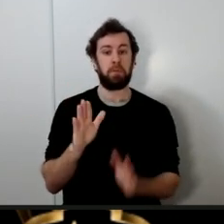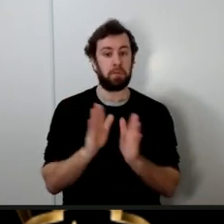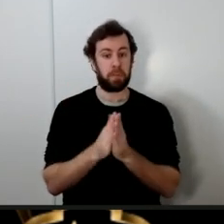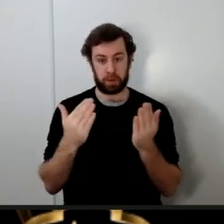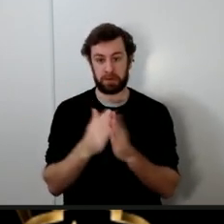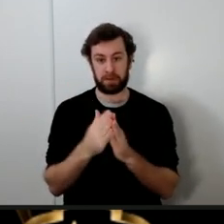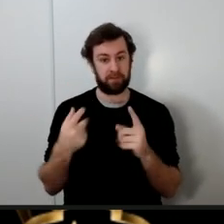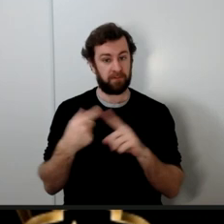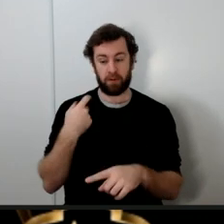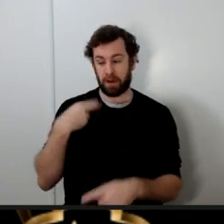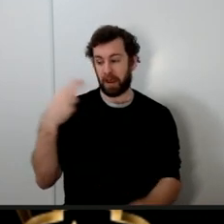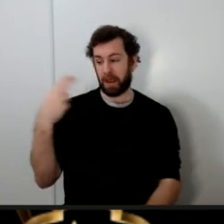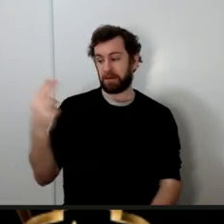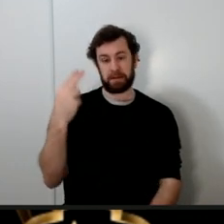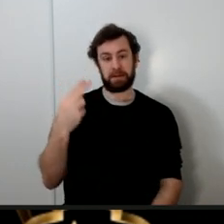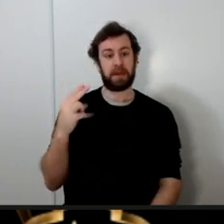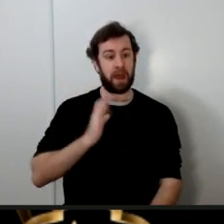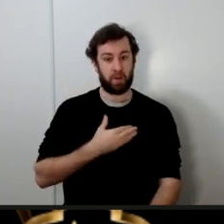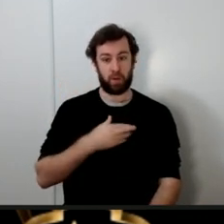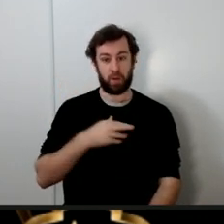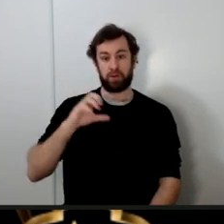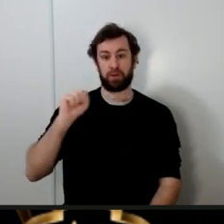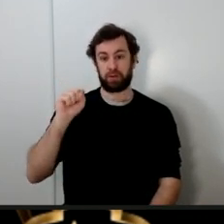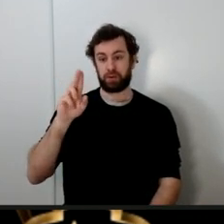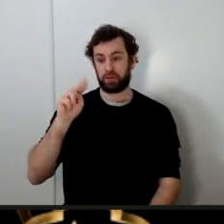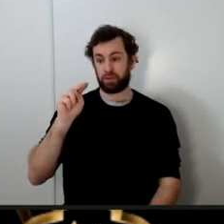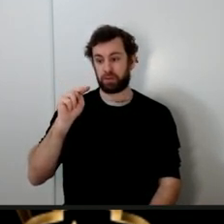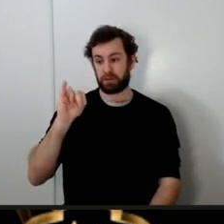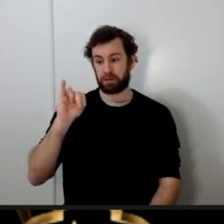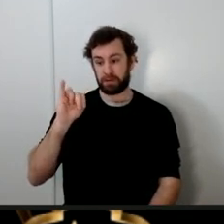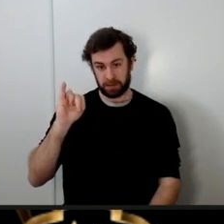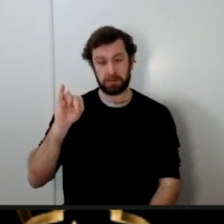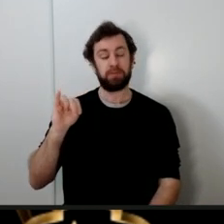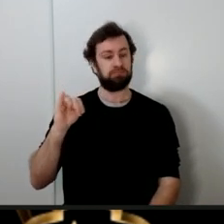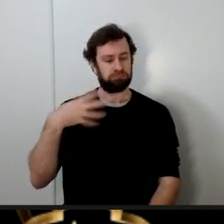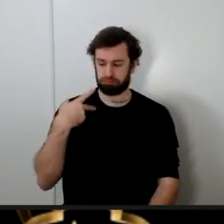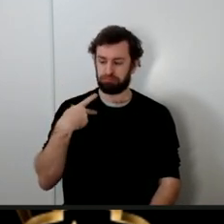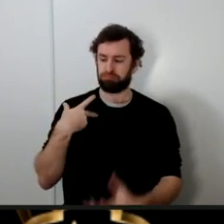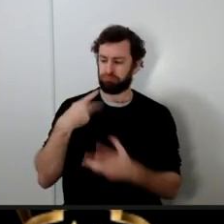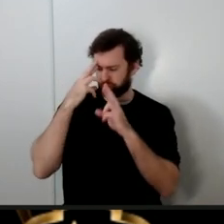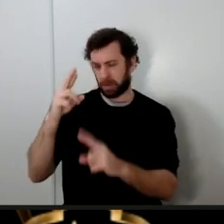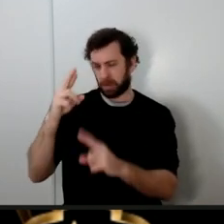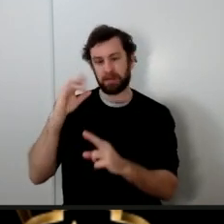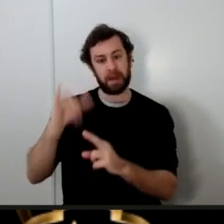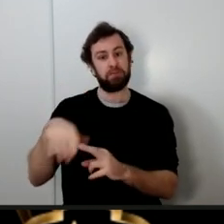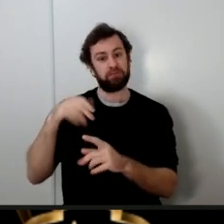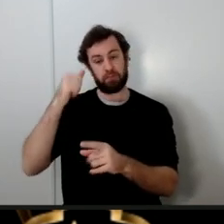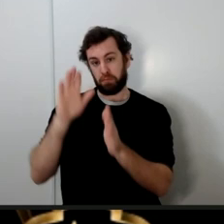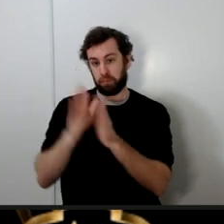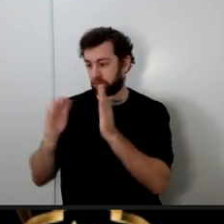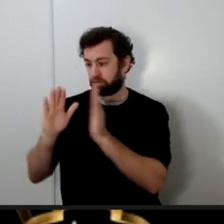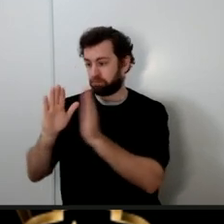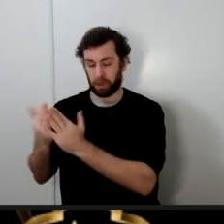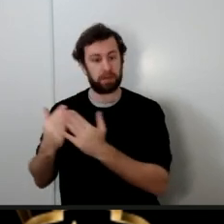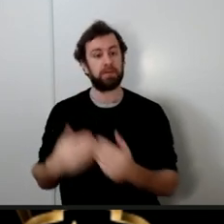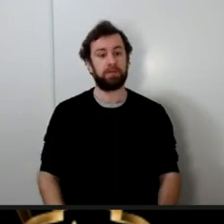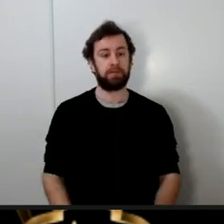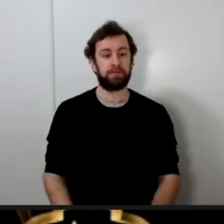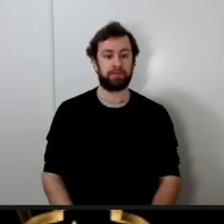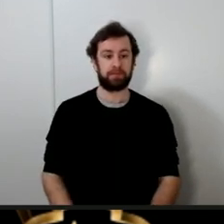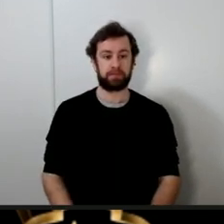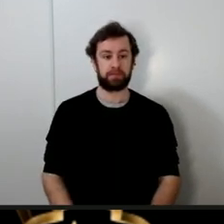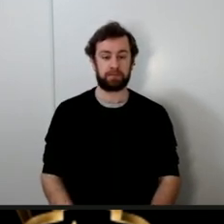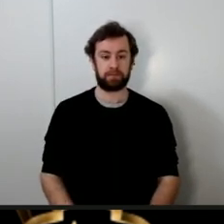that our Sunni brothers and sisters hold in high regard there in Bukhari and Muslim a